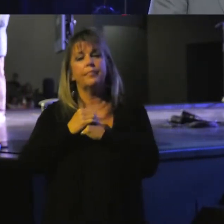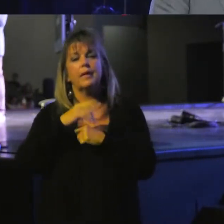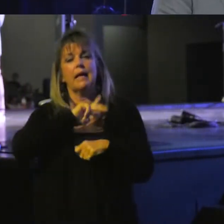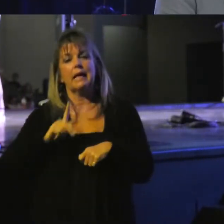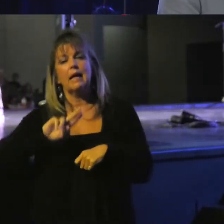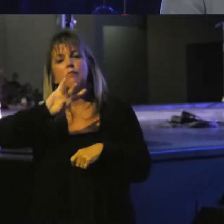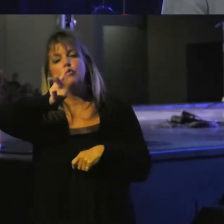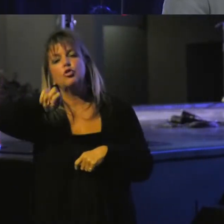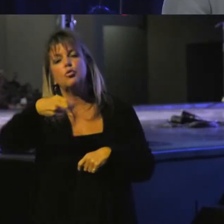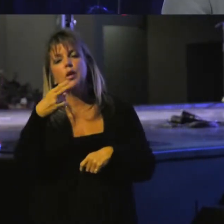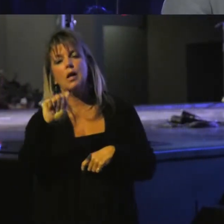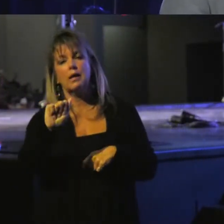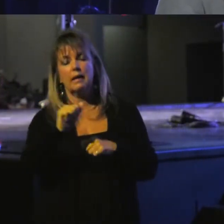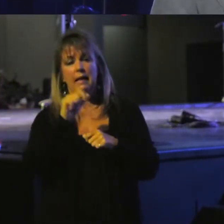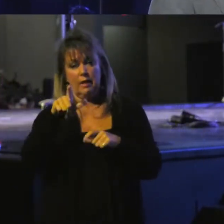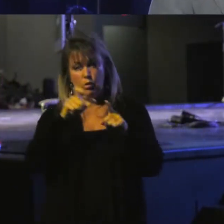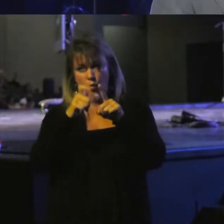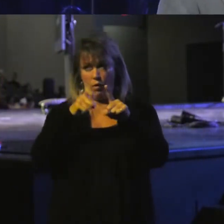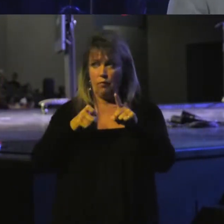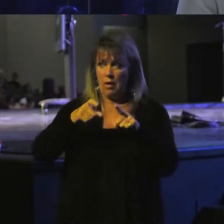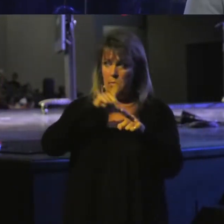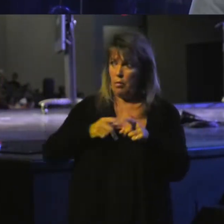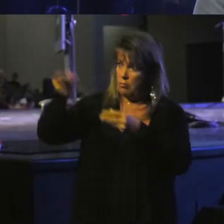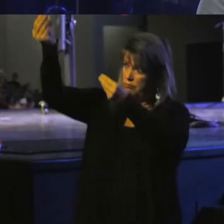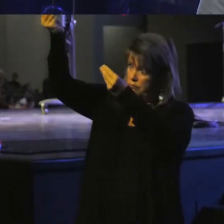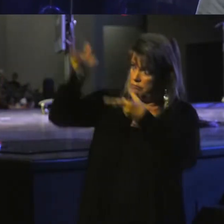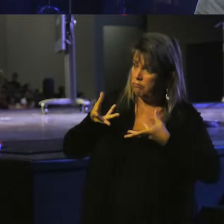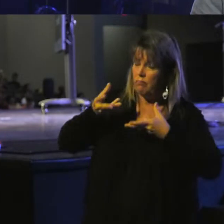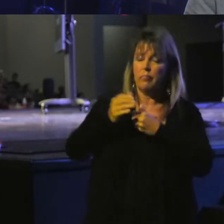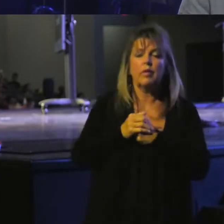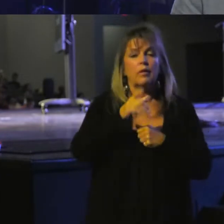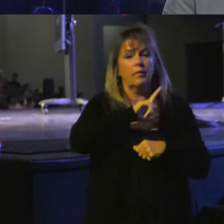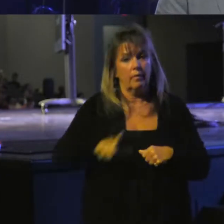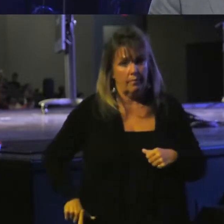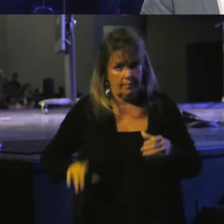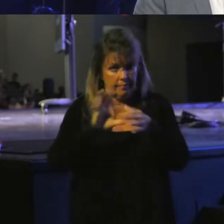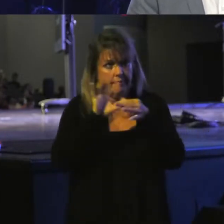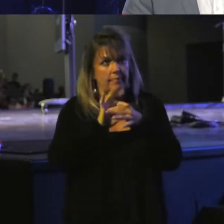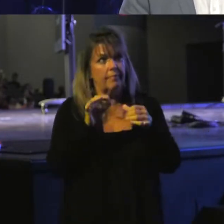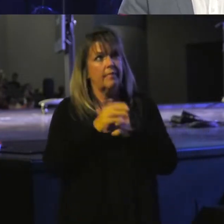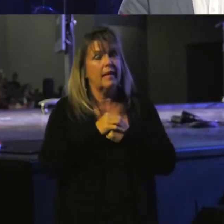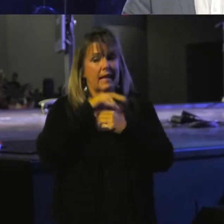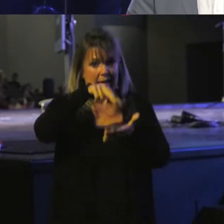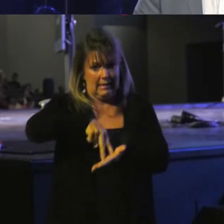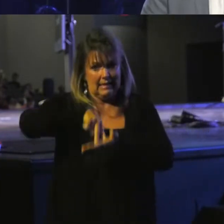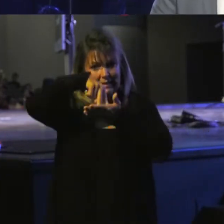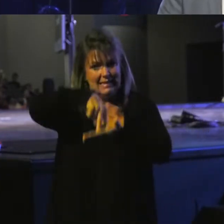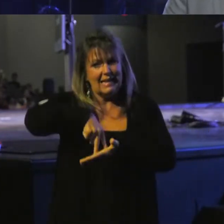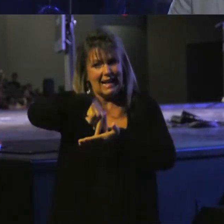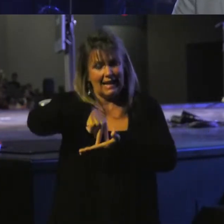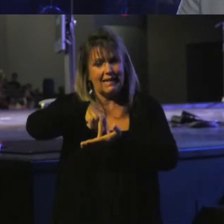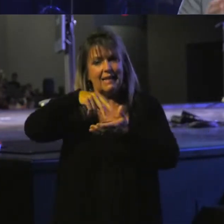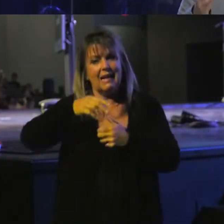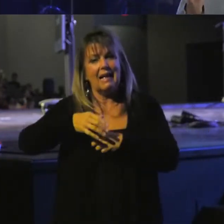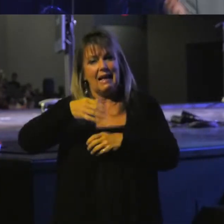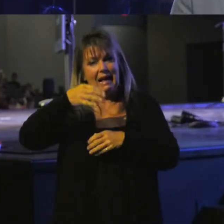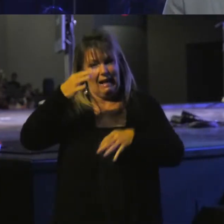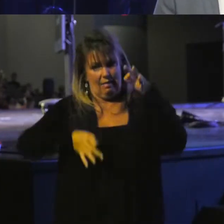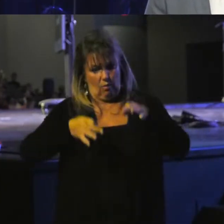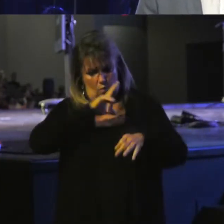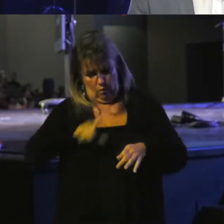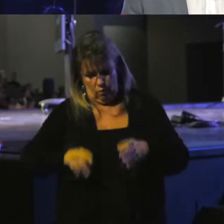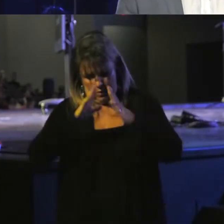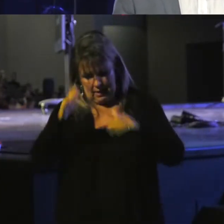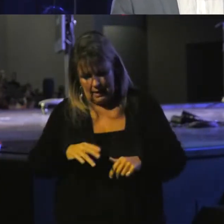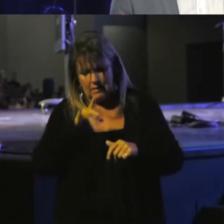king of Judah, this word came from the Lord. Thus says the Lord, stand in the court of the Lord's house and speak to all